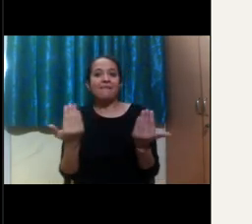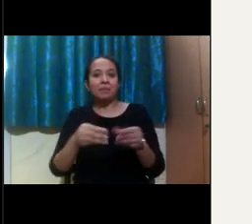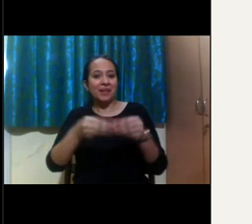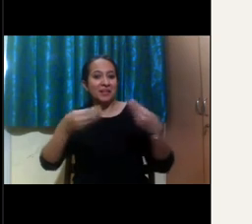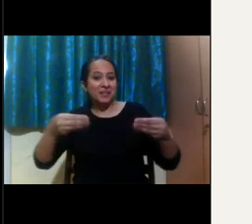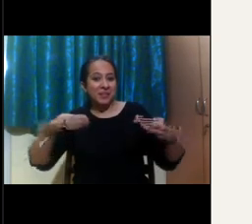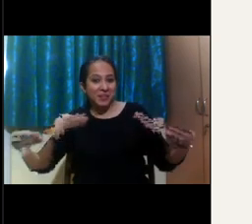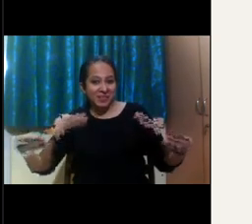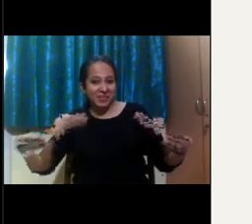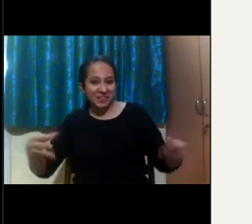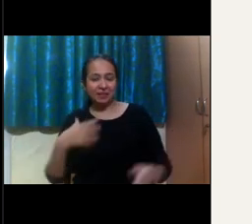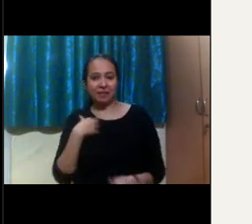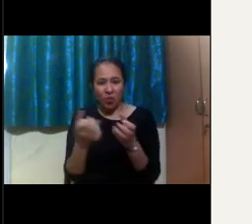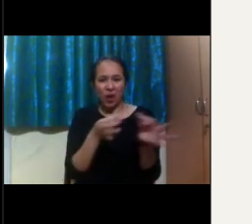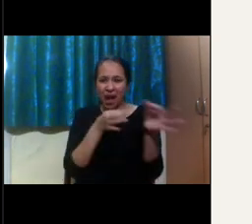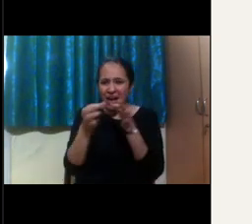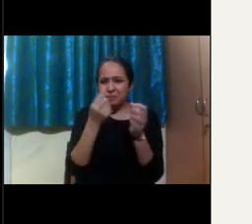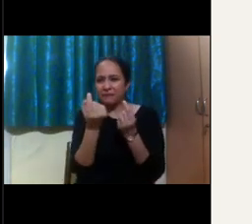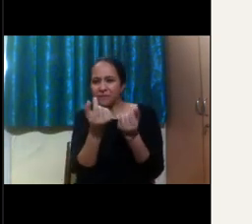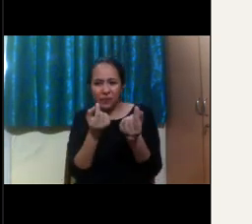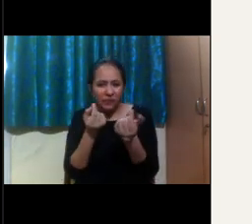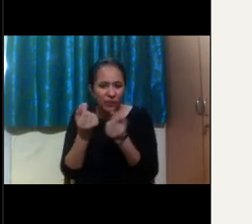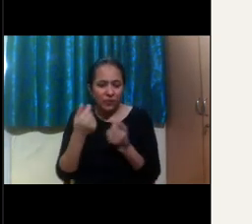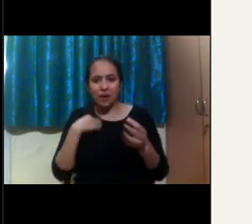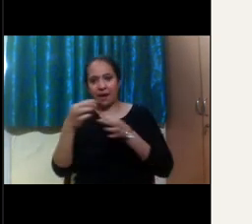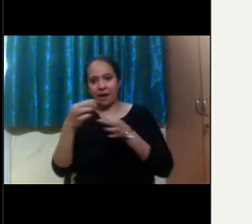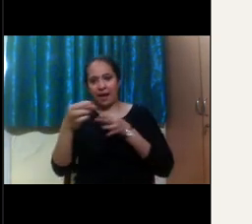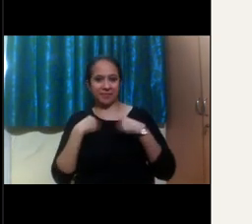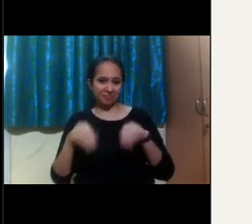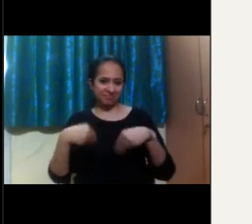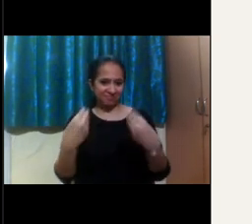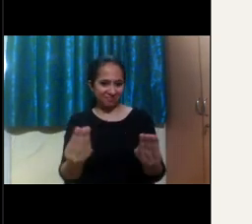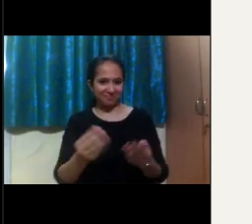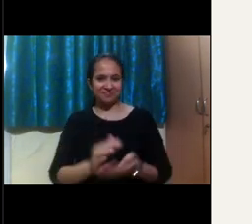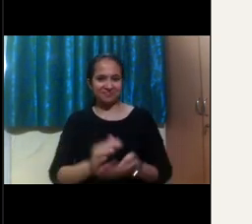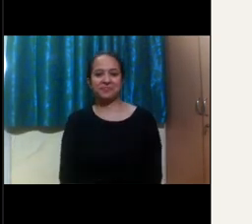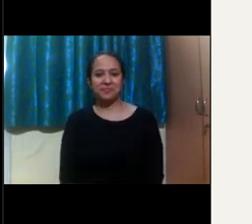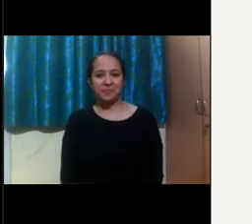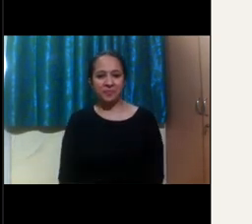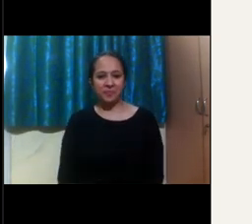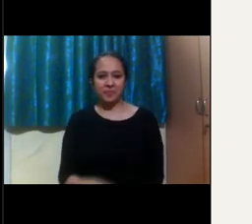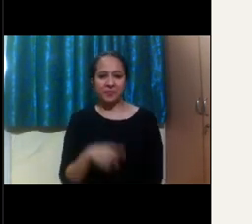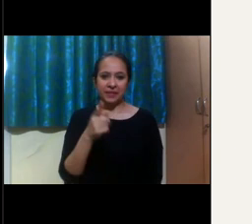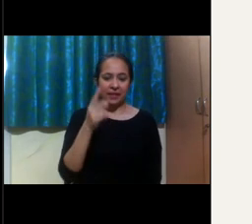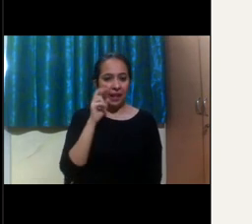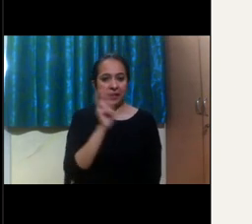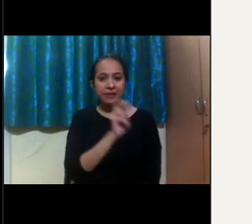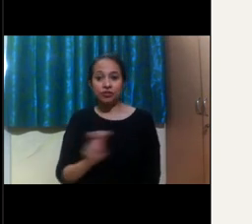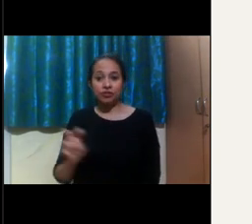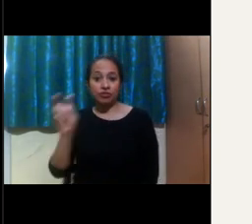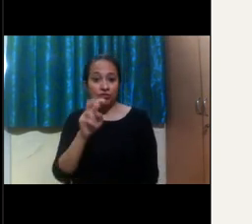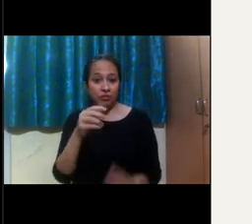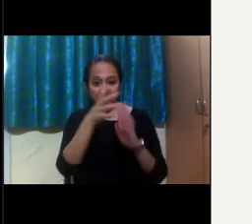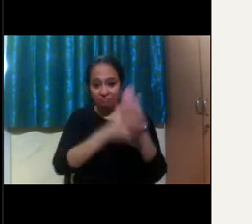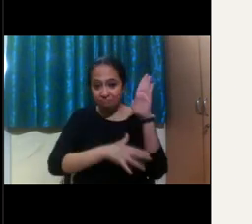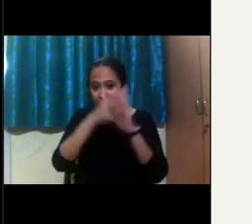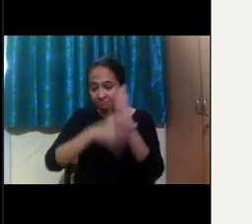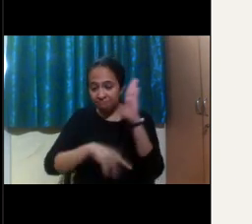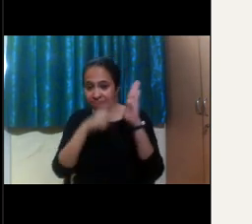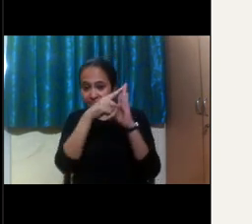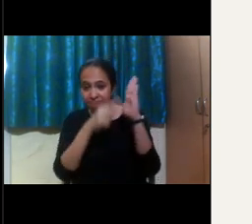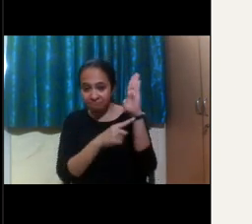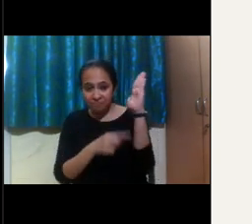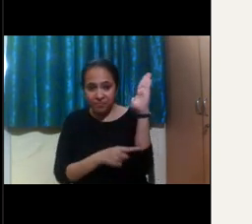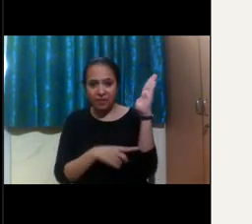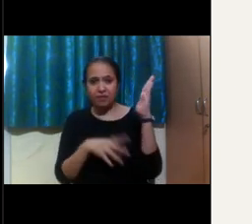wanted to be able to explain some of these to you. We've got tip sheets. So this can be, you know, if you're a wheelchair user